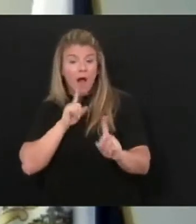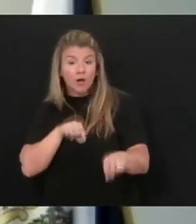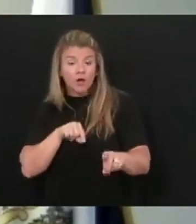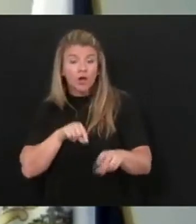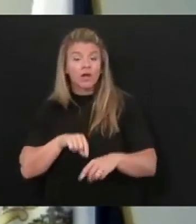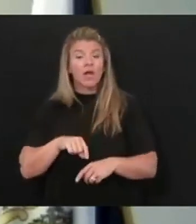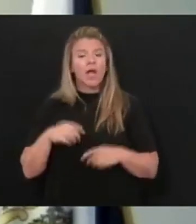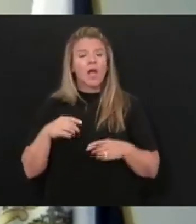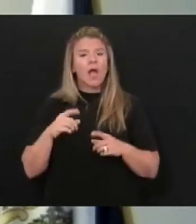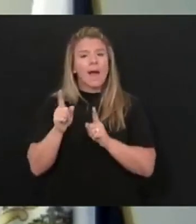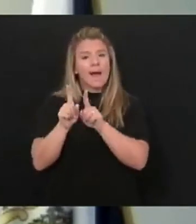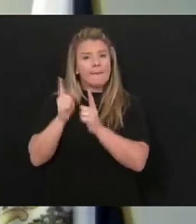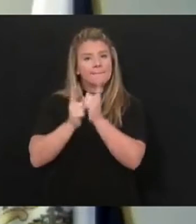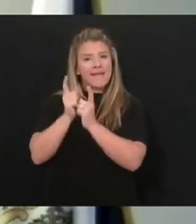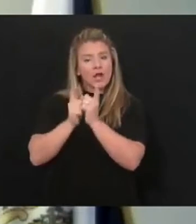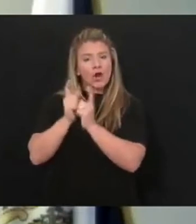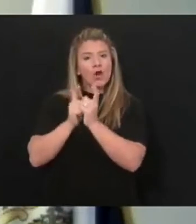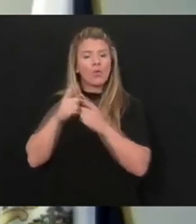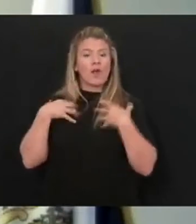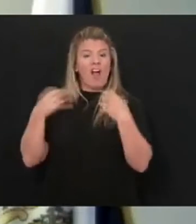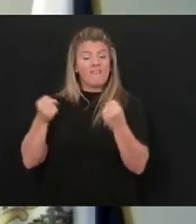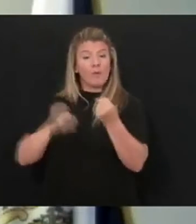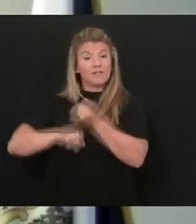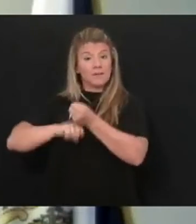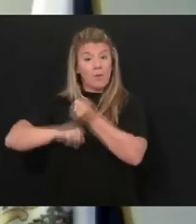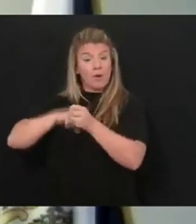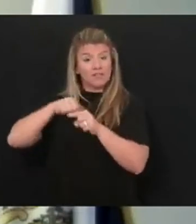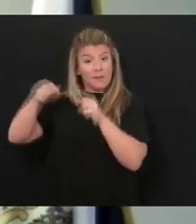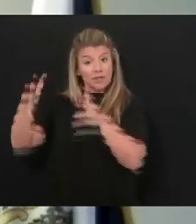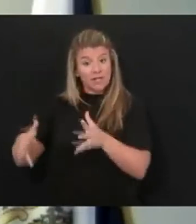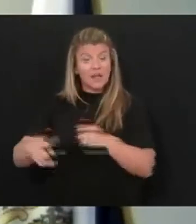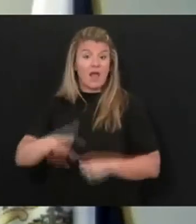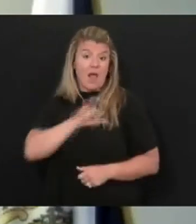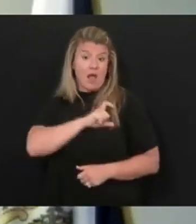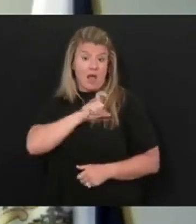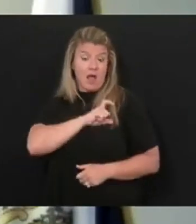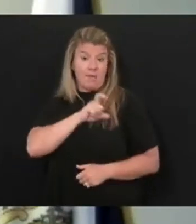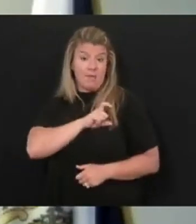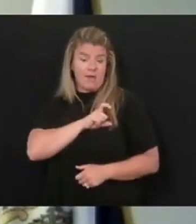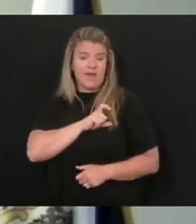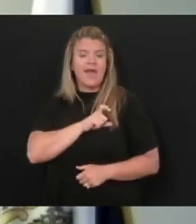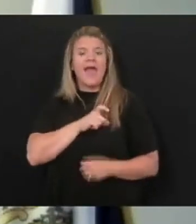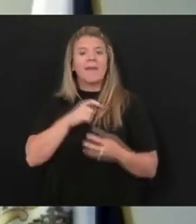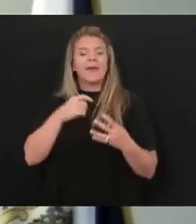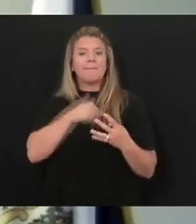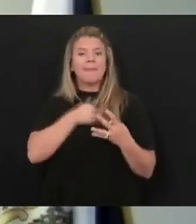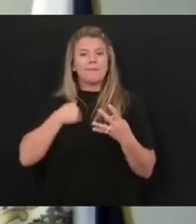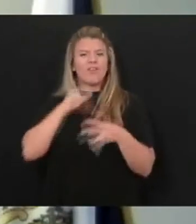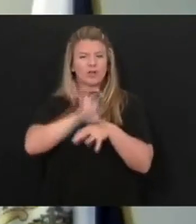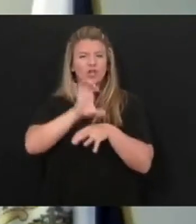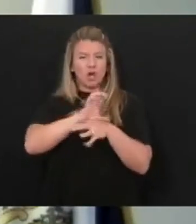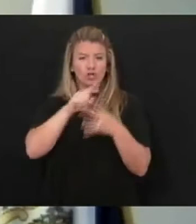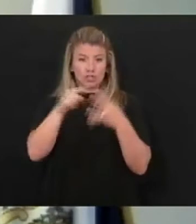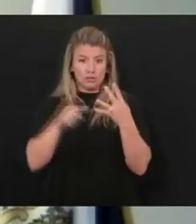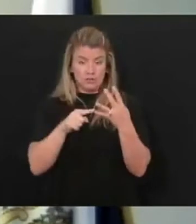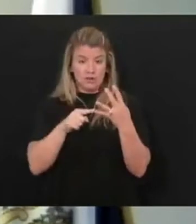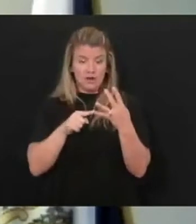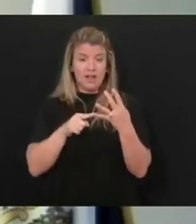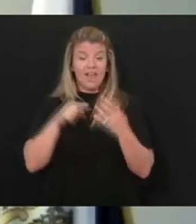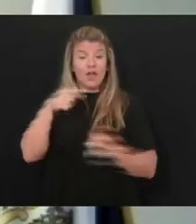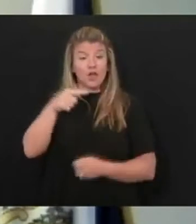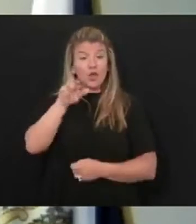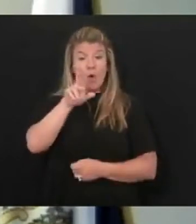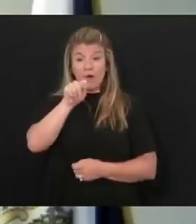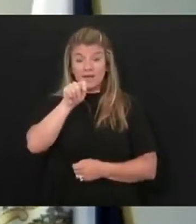recovery support specialist, a law enforcement officer, and a member of the faith-based community. The QRTs are now